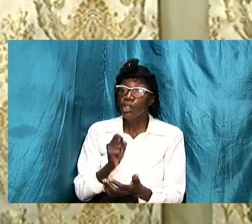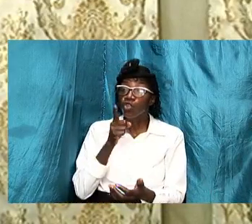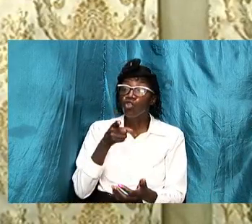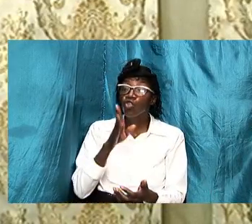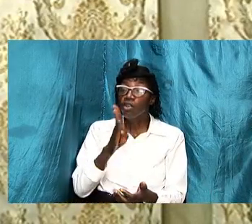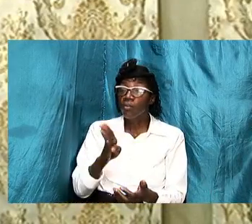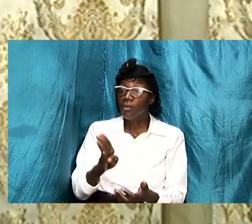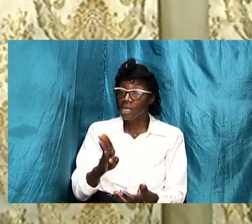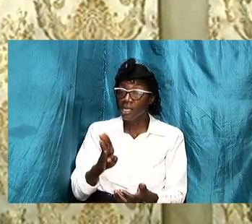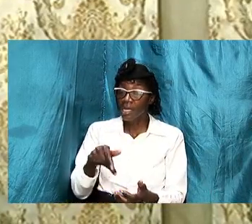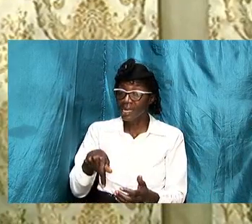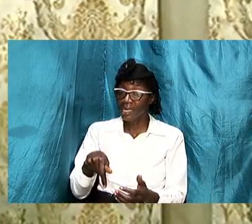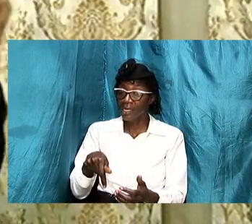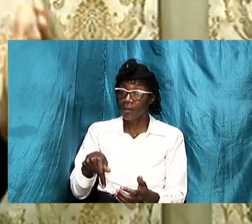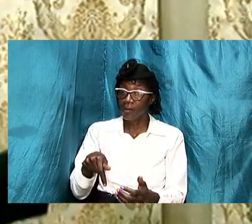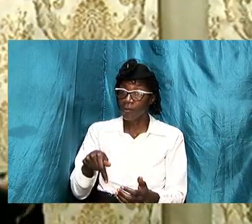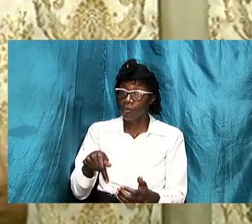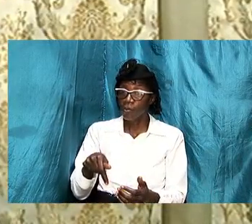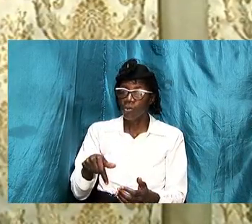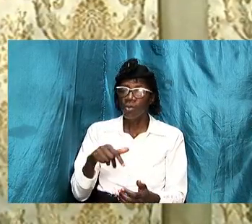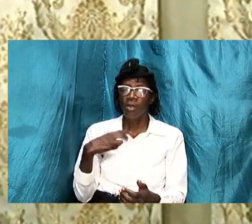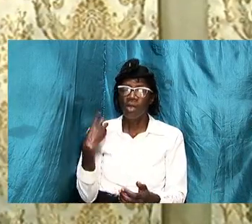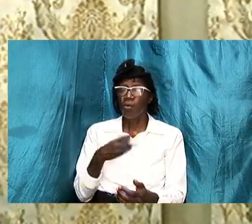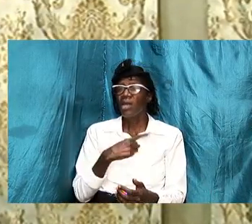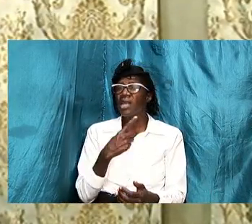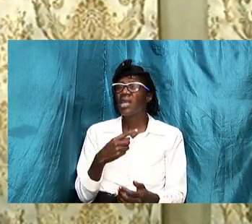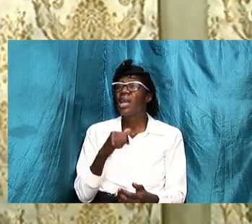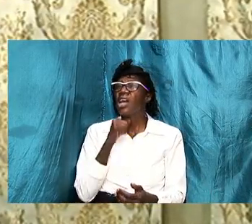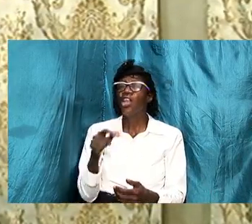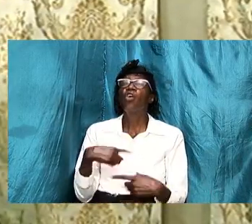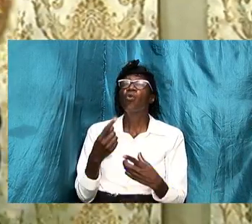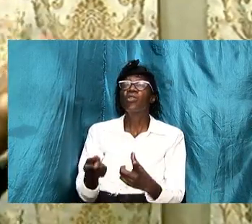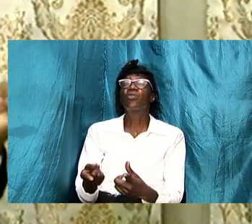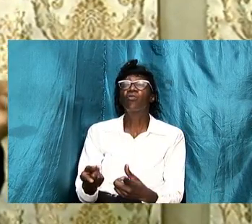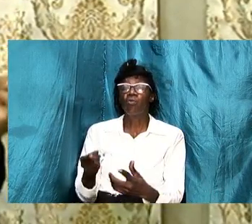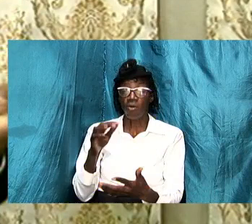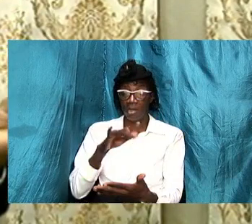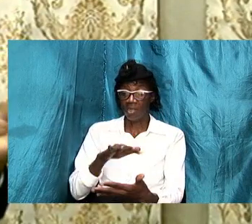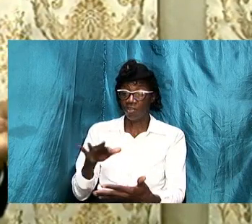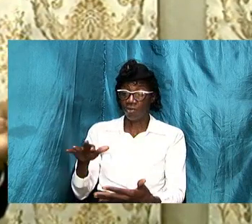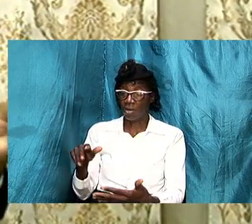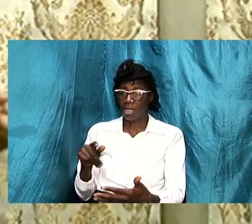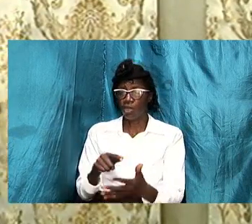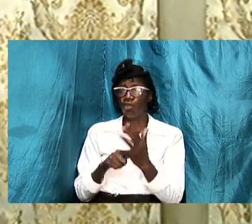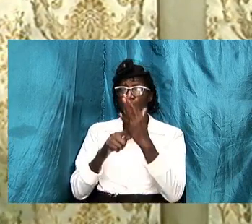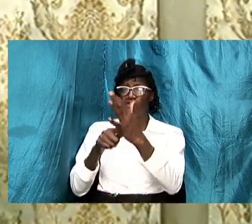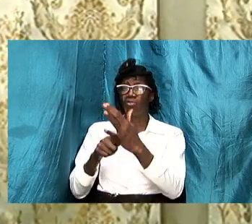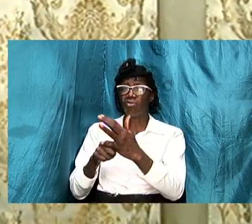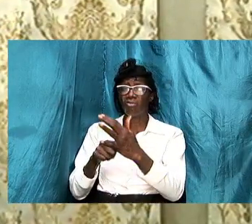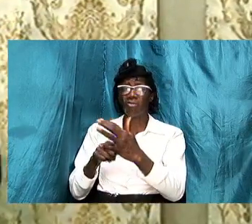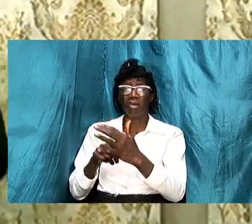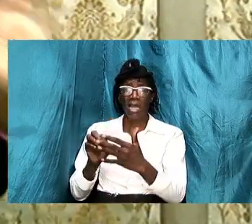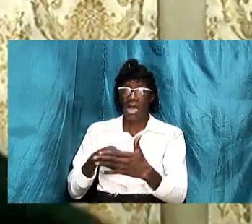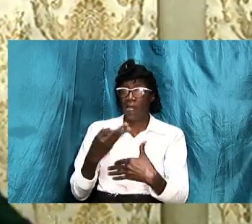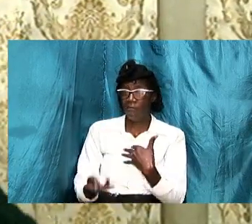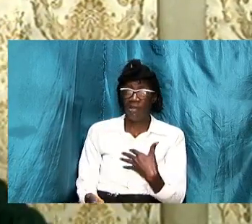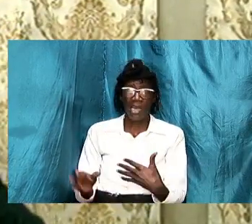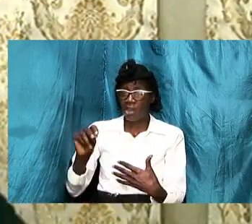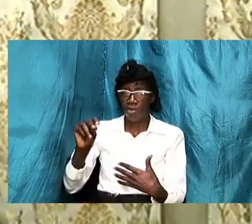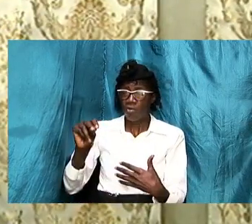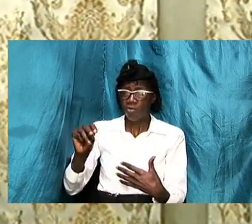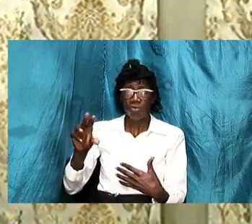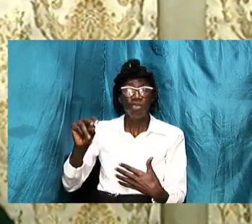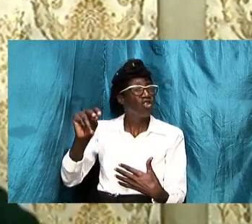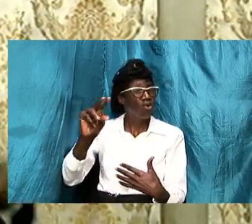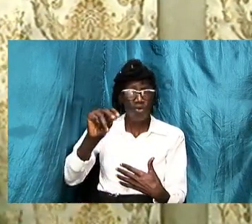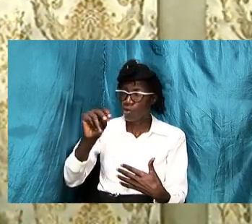in we are not going through these studies to highlight failures and therefore we have failed so you are doomed